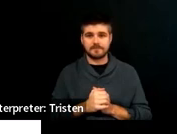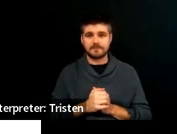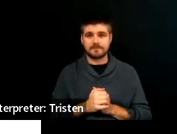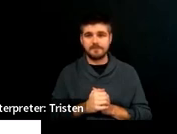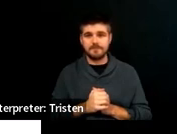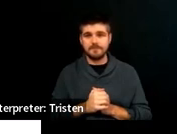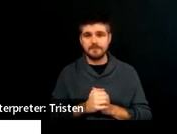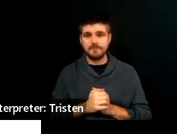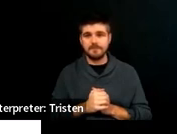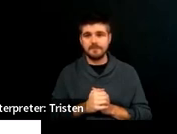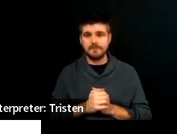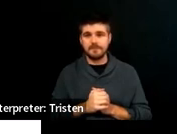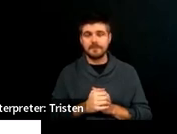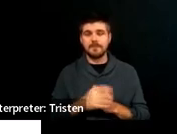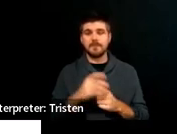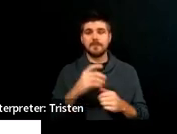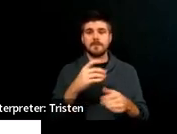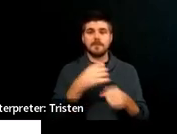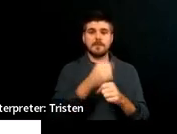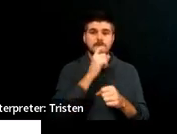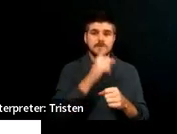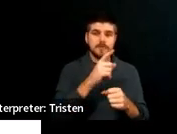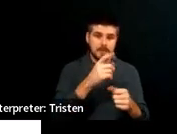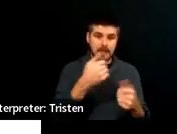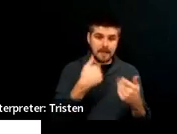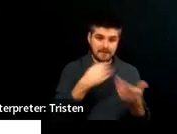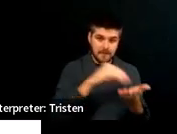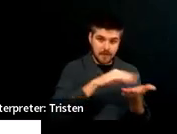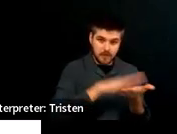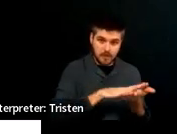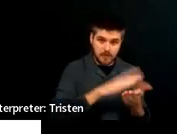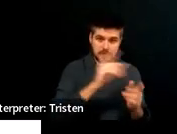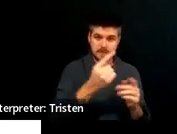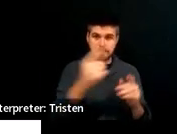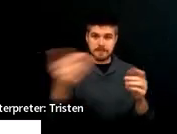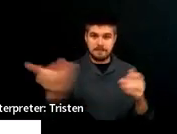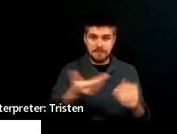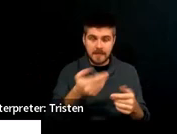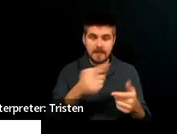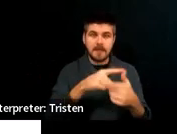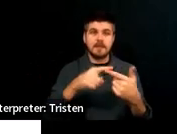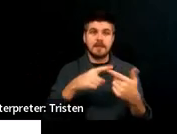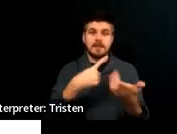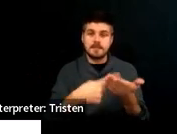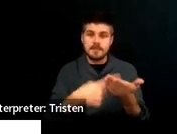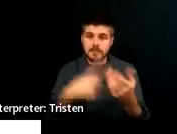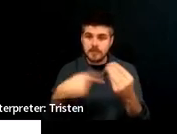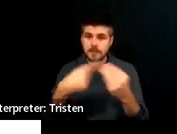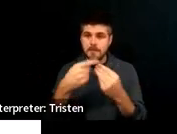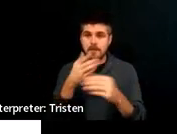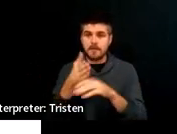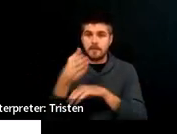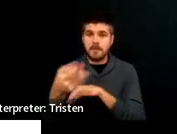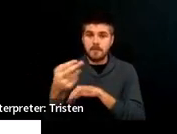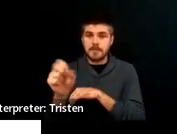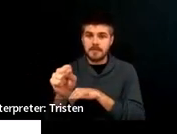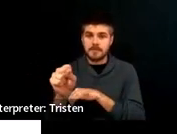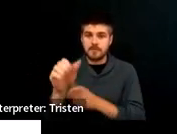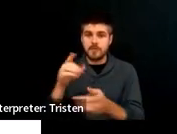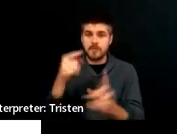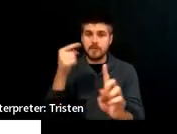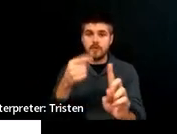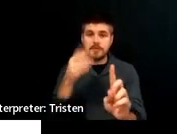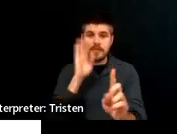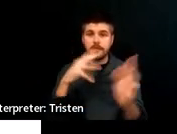We look in the written notice to make sure that there's a discussion about the post-secondary goals and that they're updated annually. We